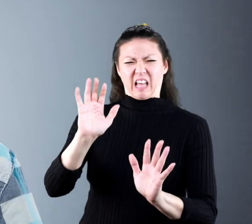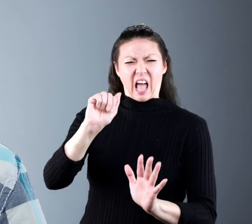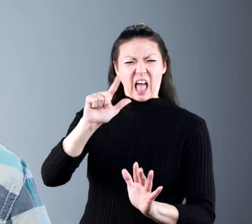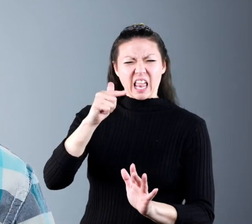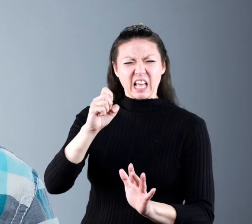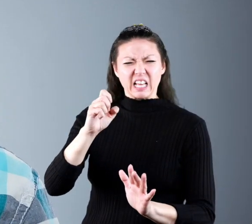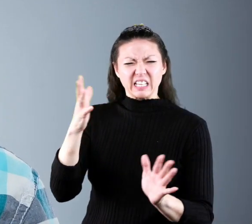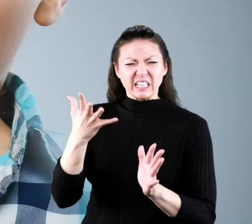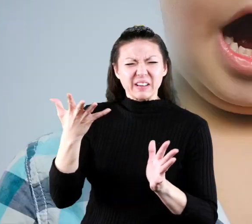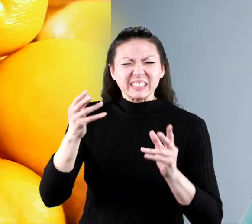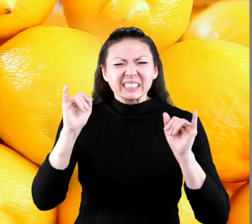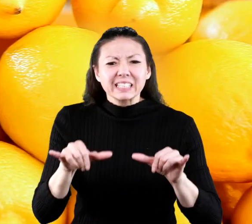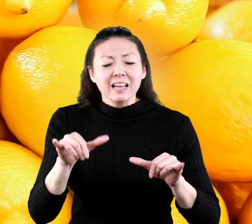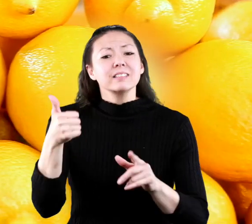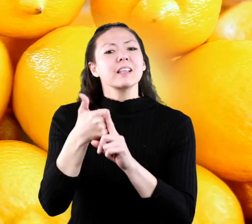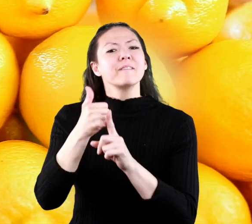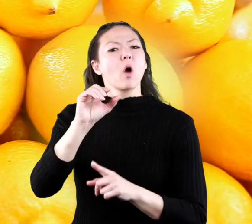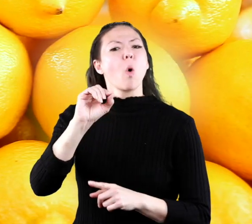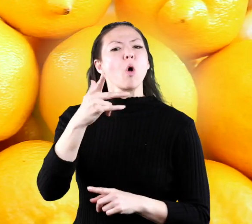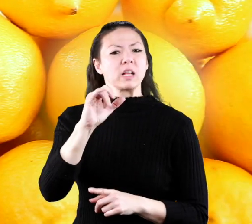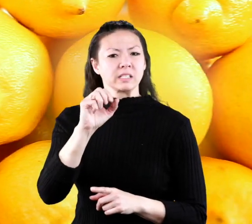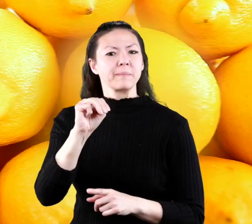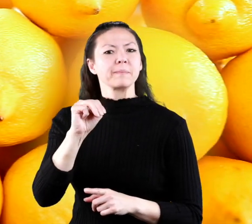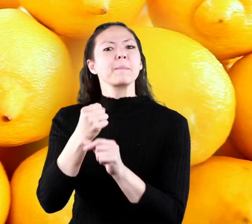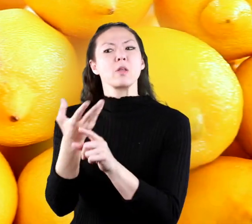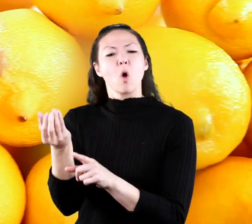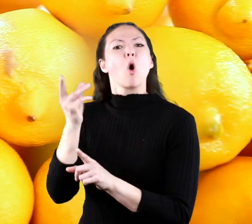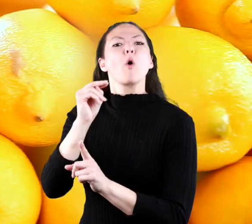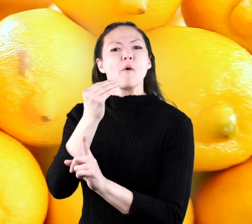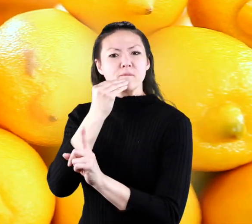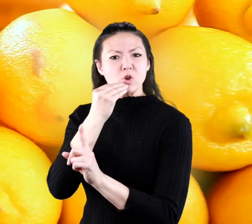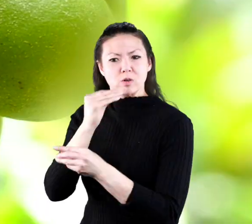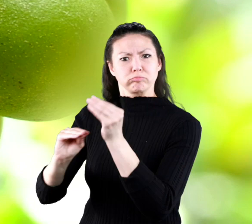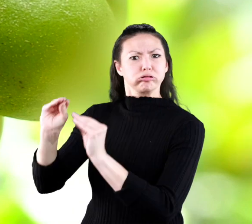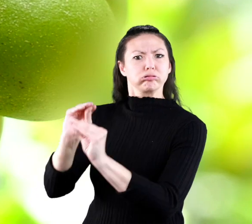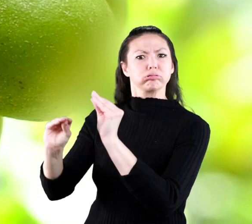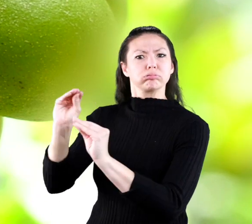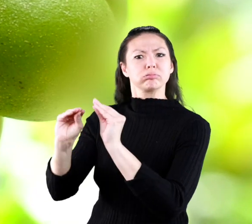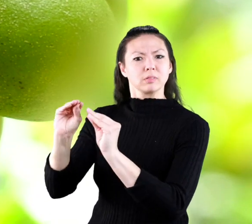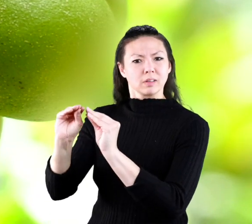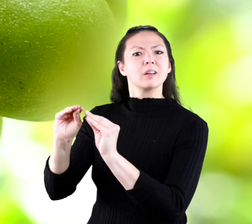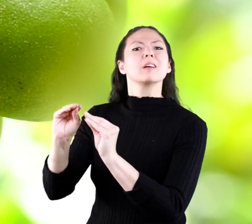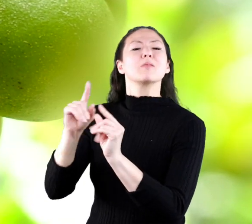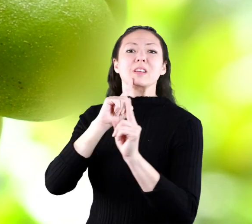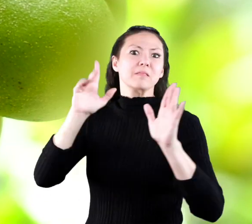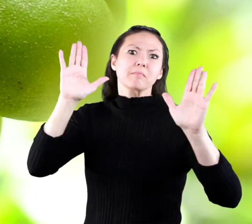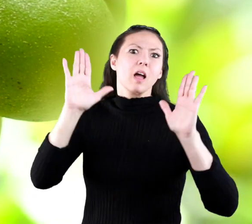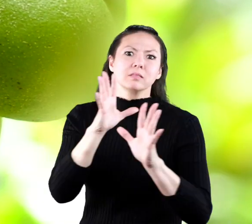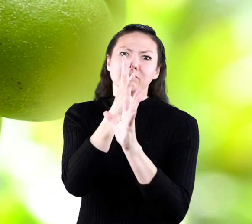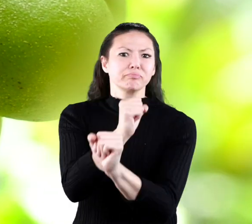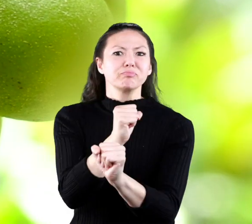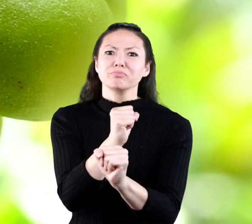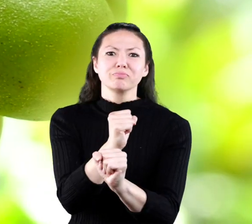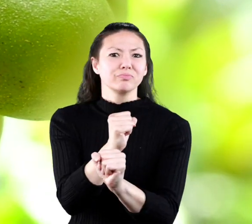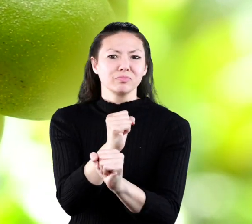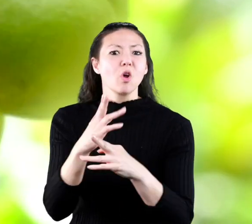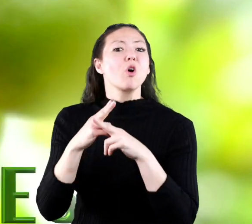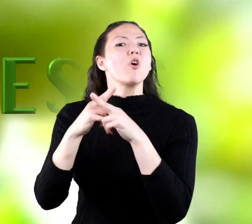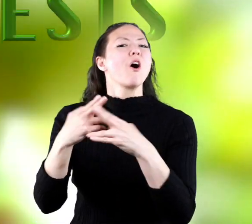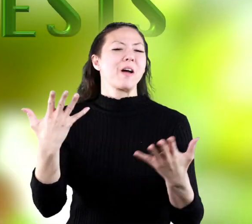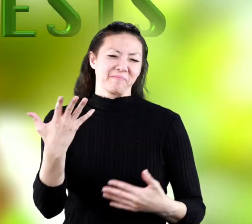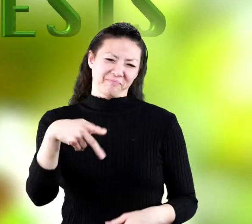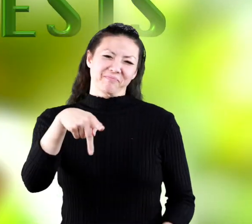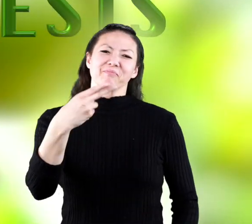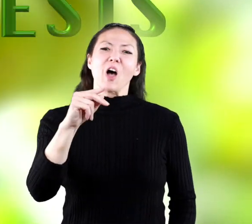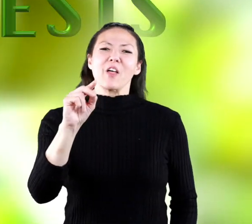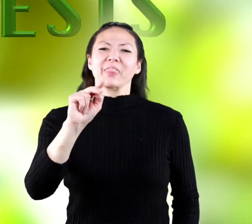what's algae these organisms make their own food and the way they do it is amazing and